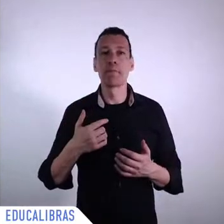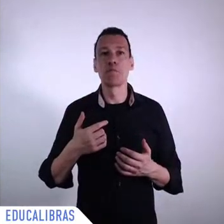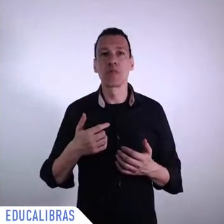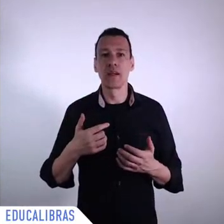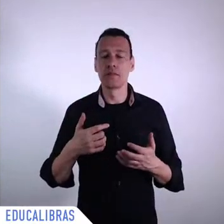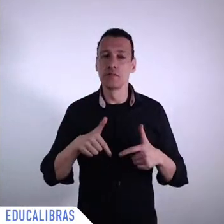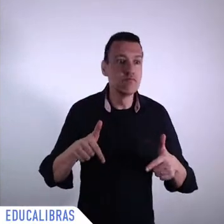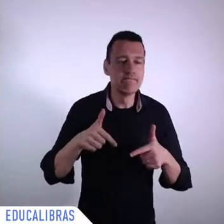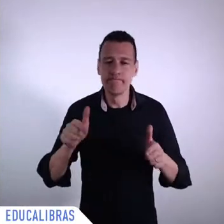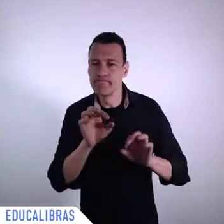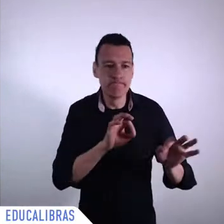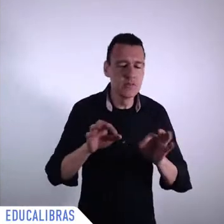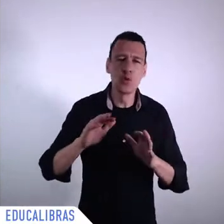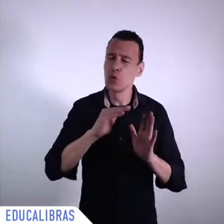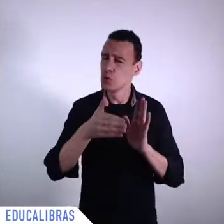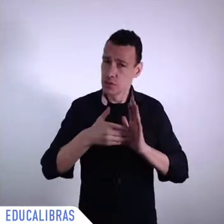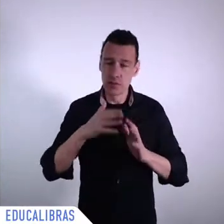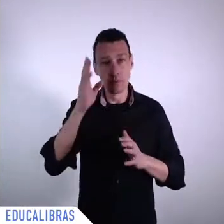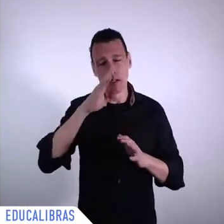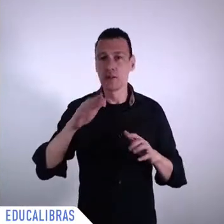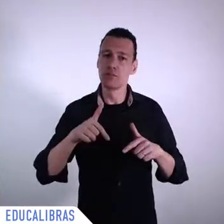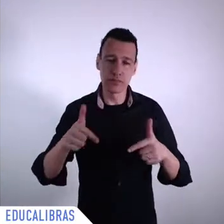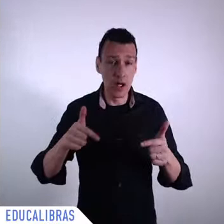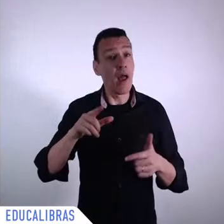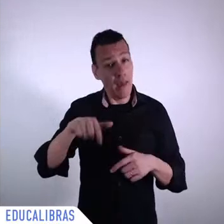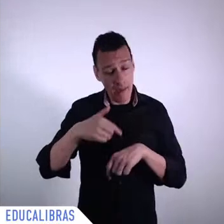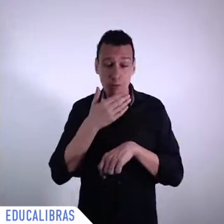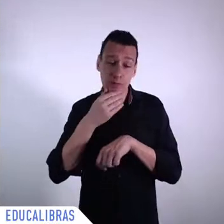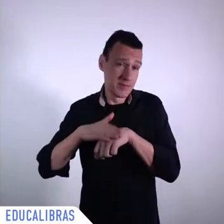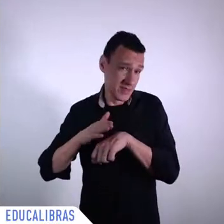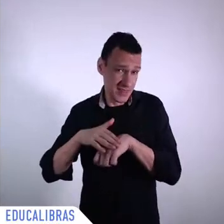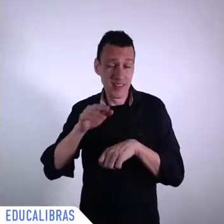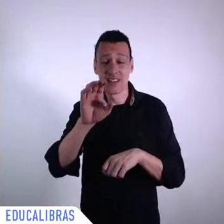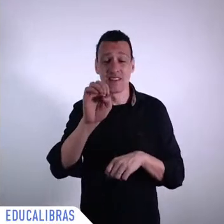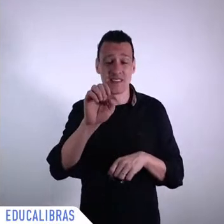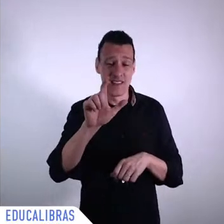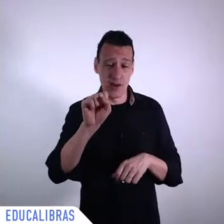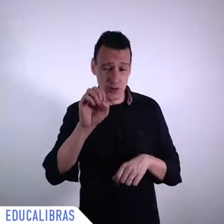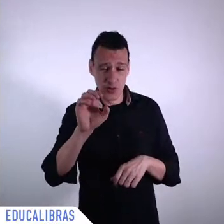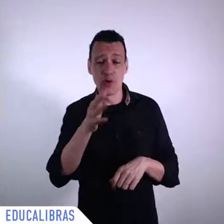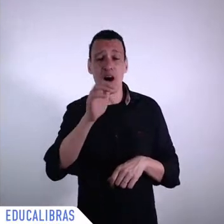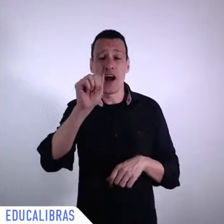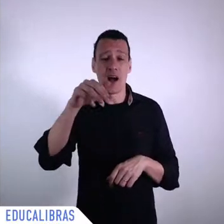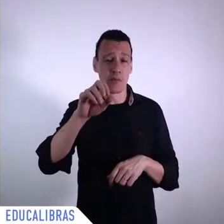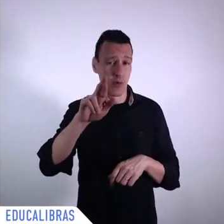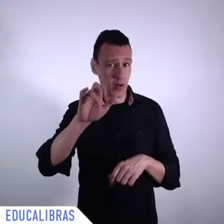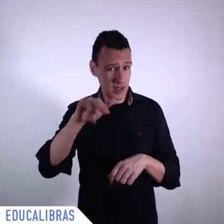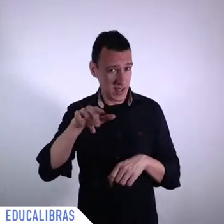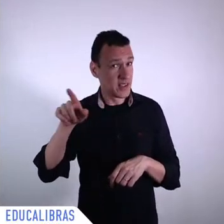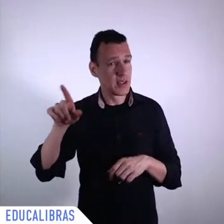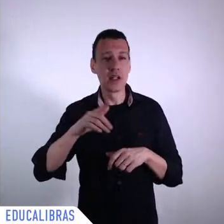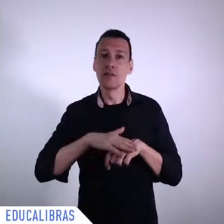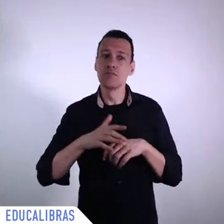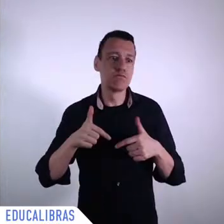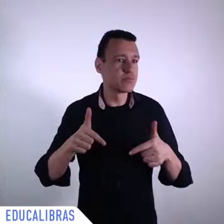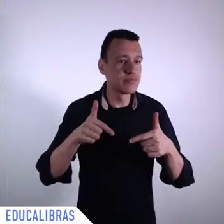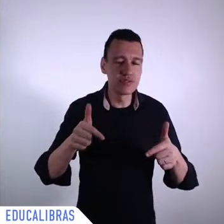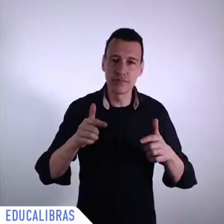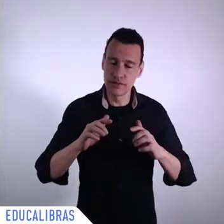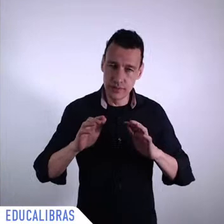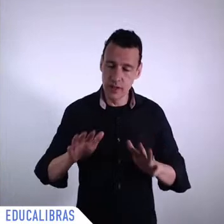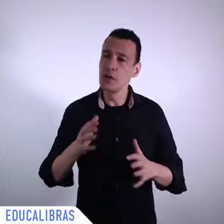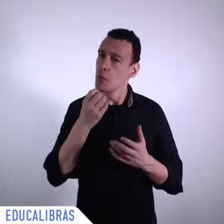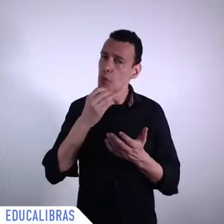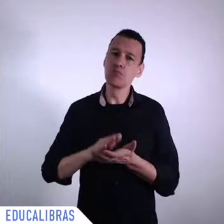indeed a very successful conference I mentioned all these issues because I do believe that there is